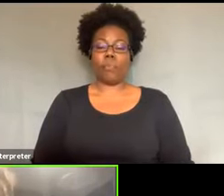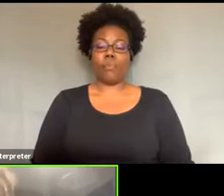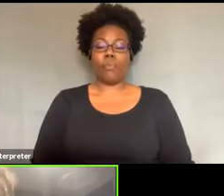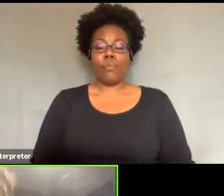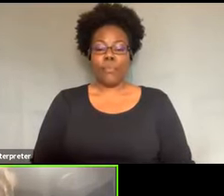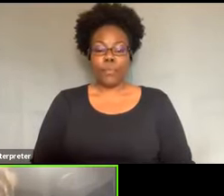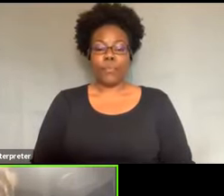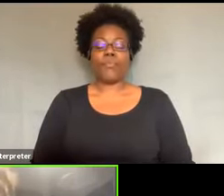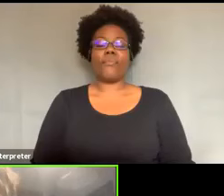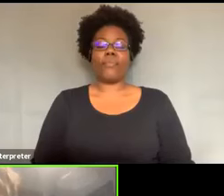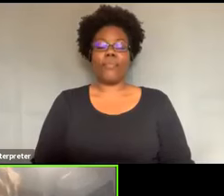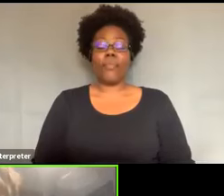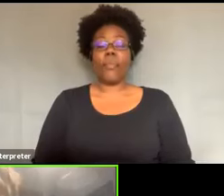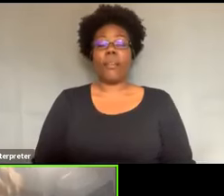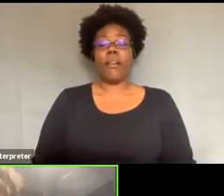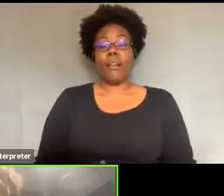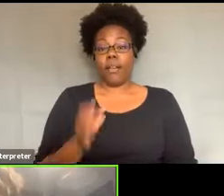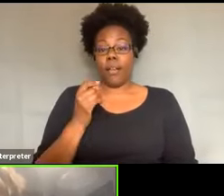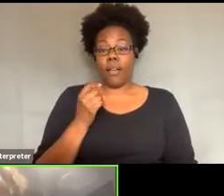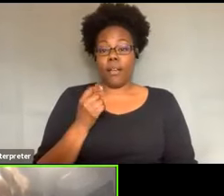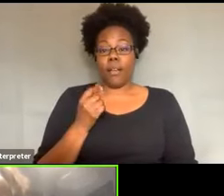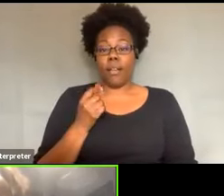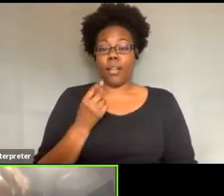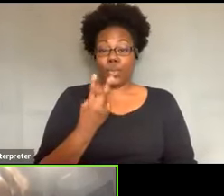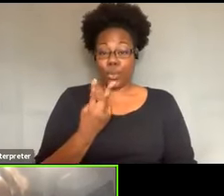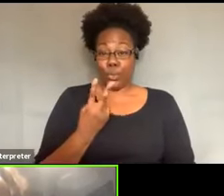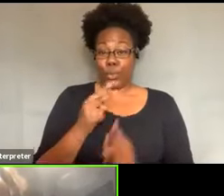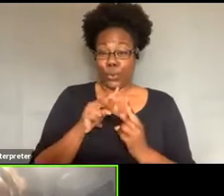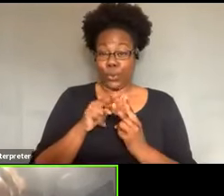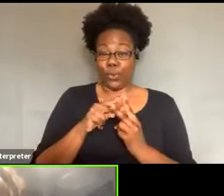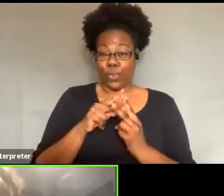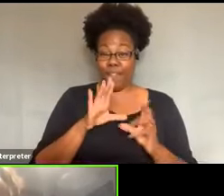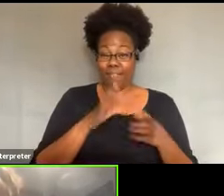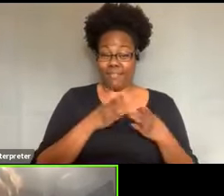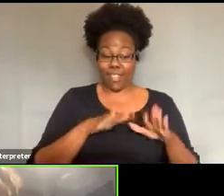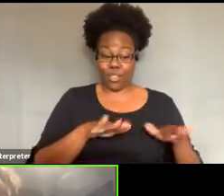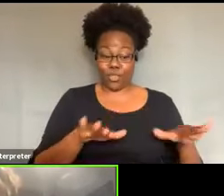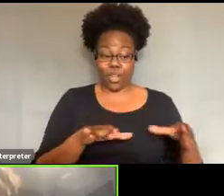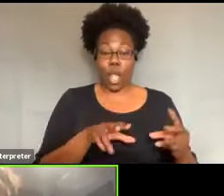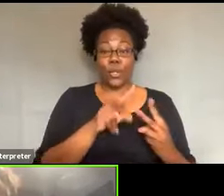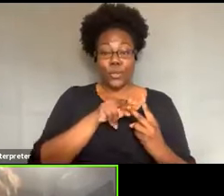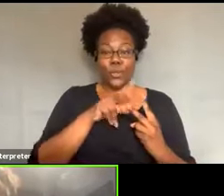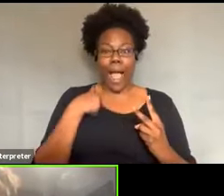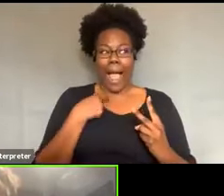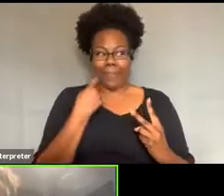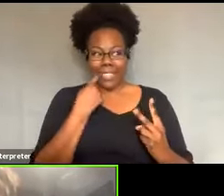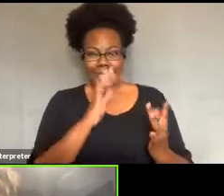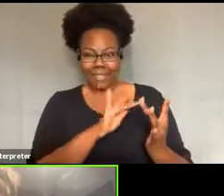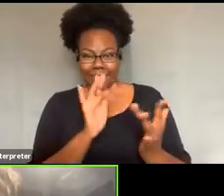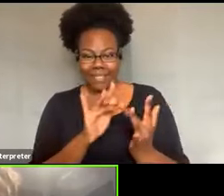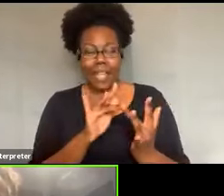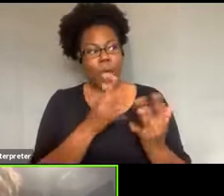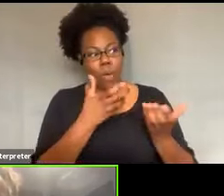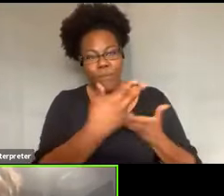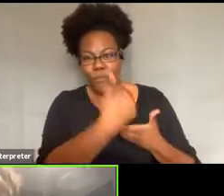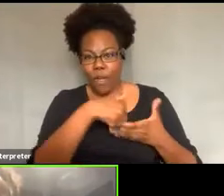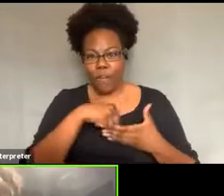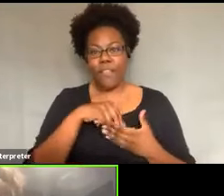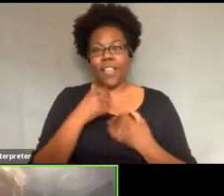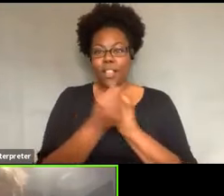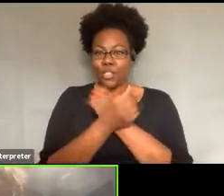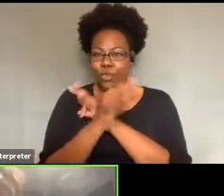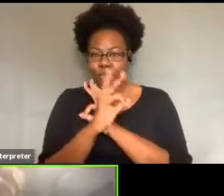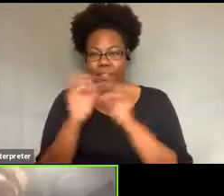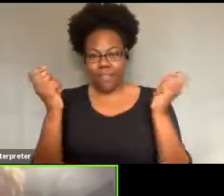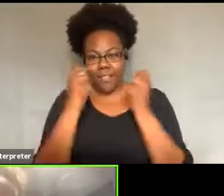wanted them involved in the Juneteenth Festival. And, um, with Mark Williams and Donnie Hilliard, Donnie went on to, um,